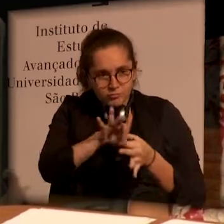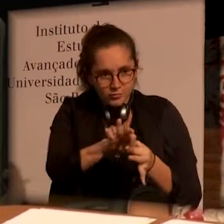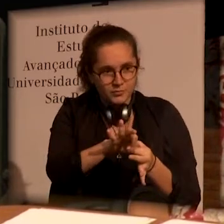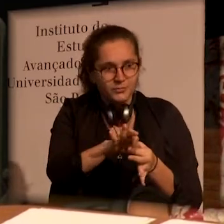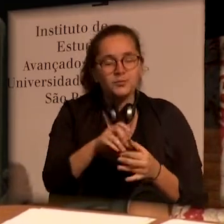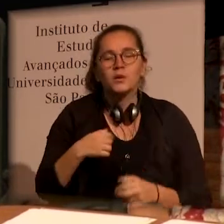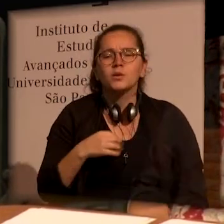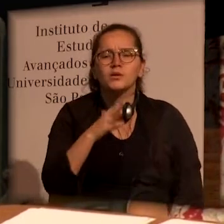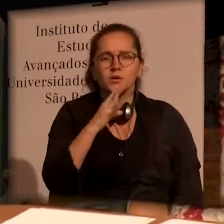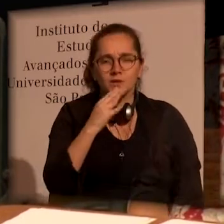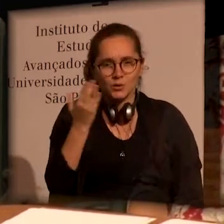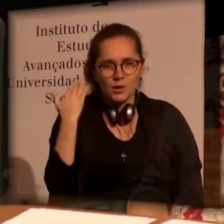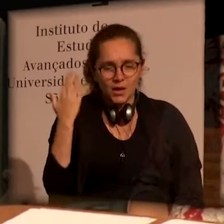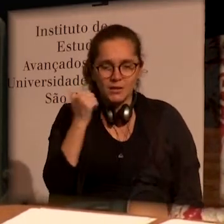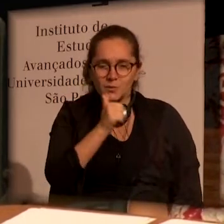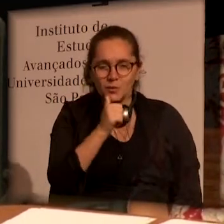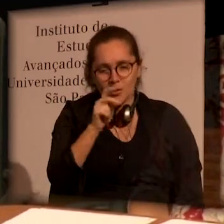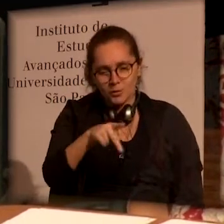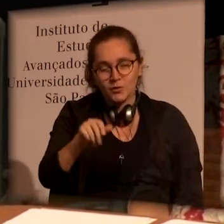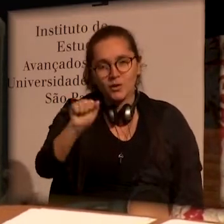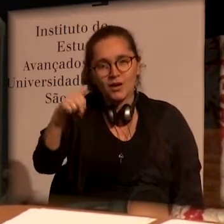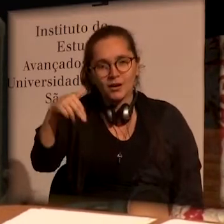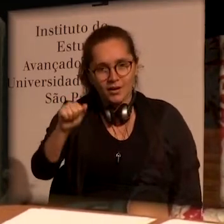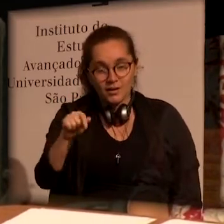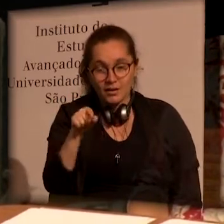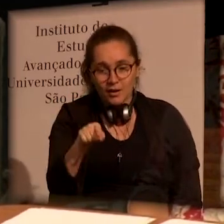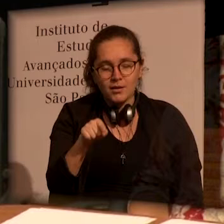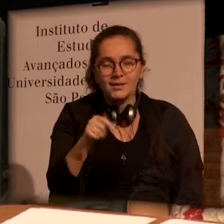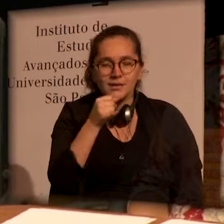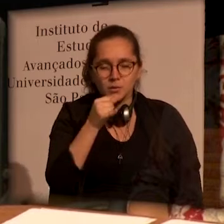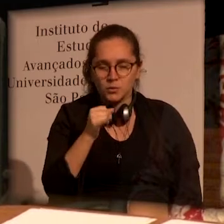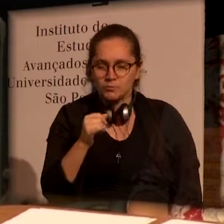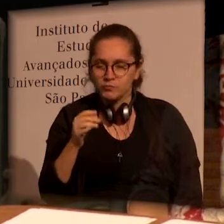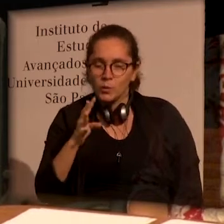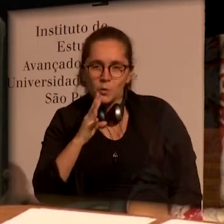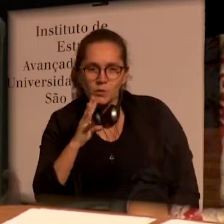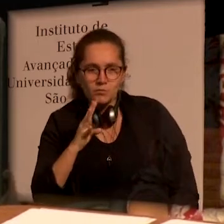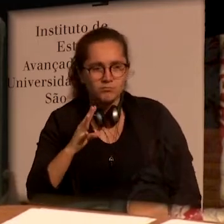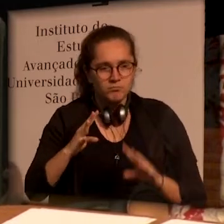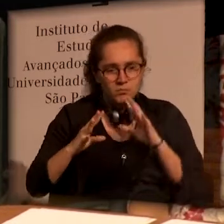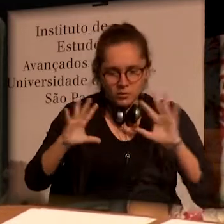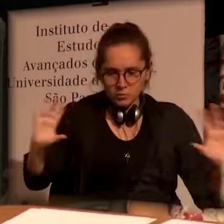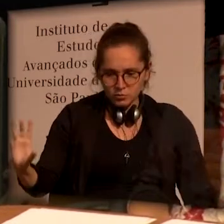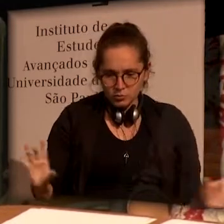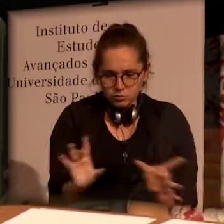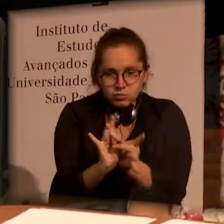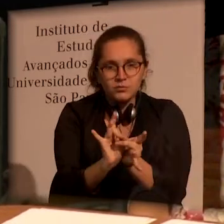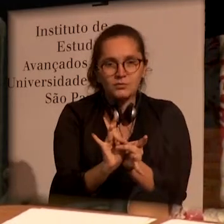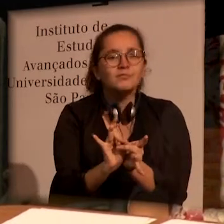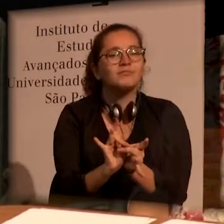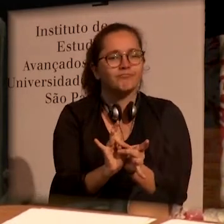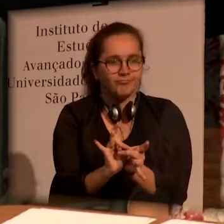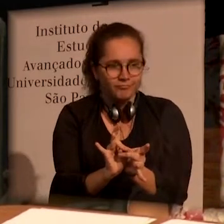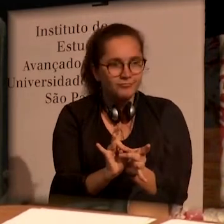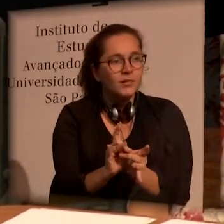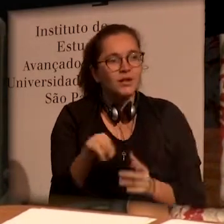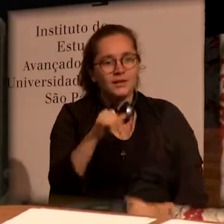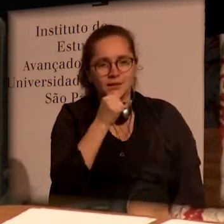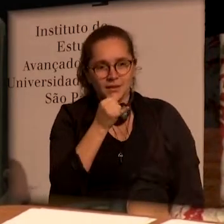is when we have this merger of knowledge and this merger has to be different.